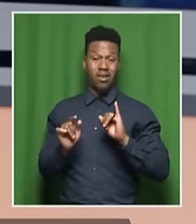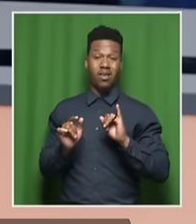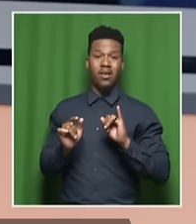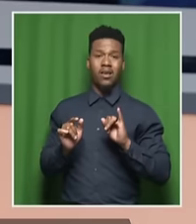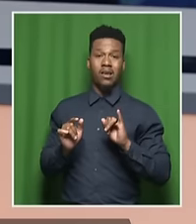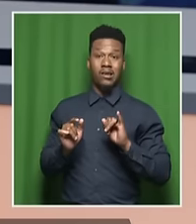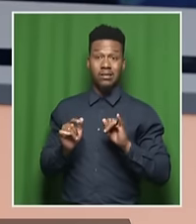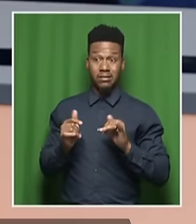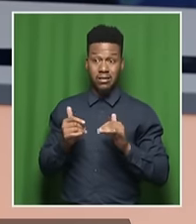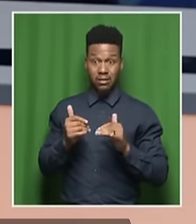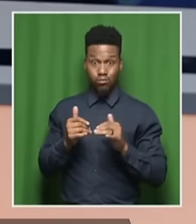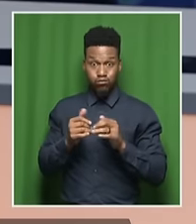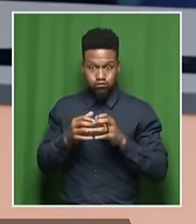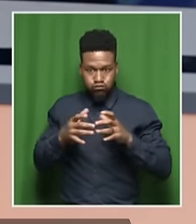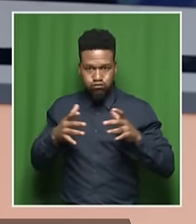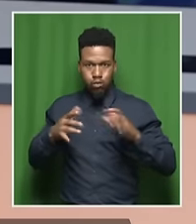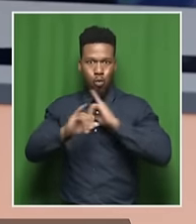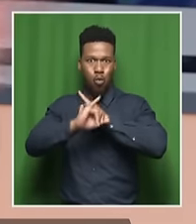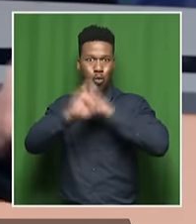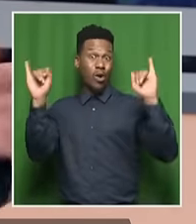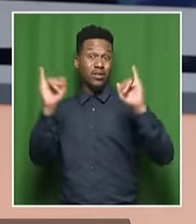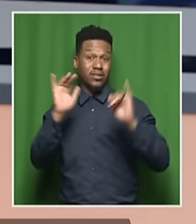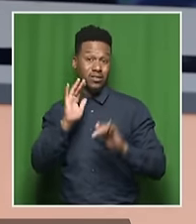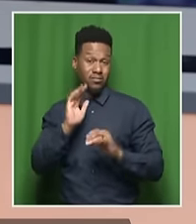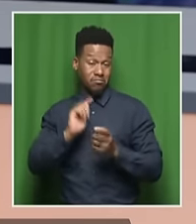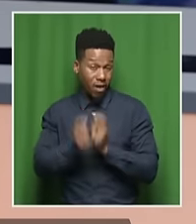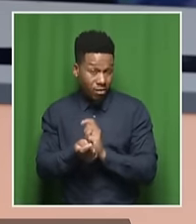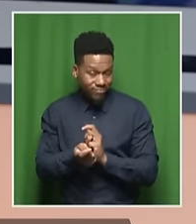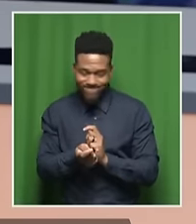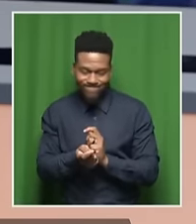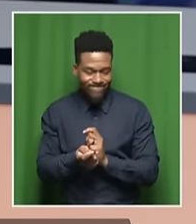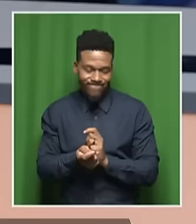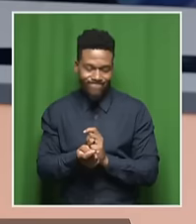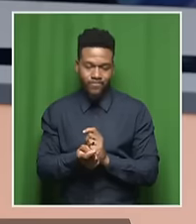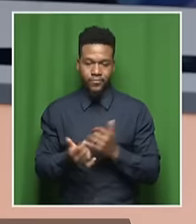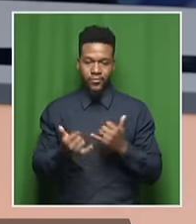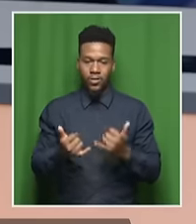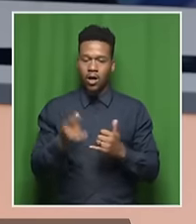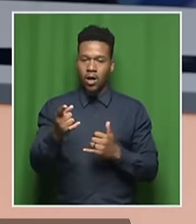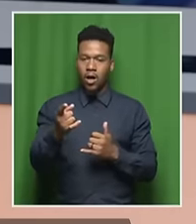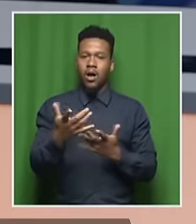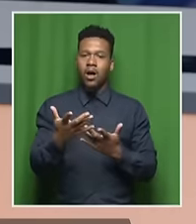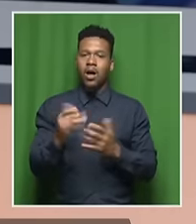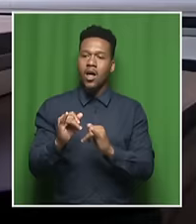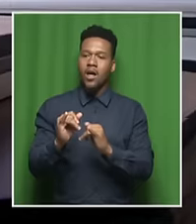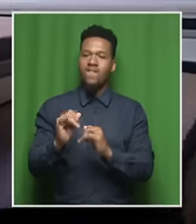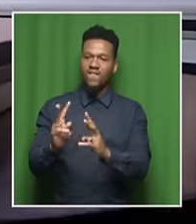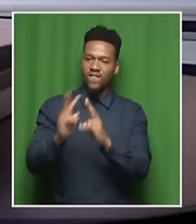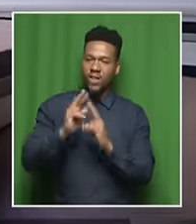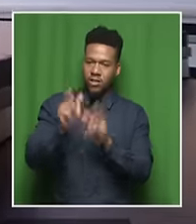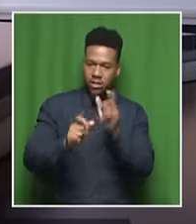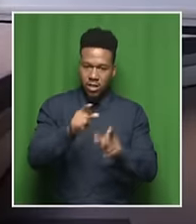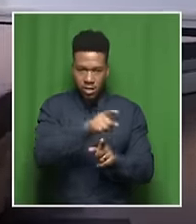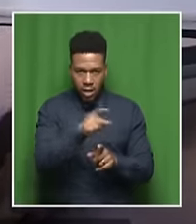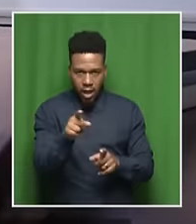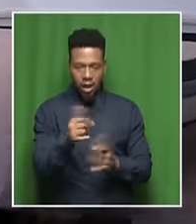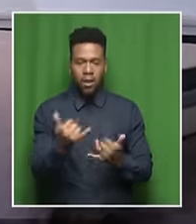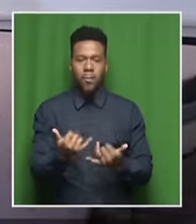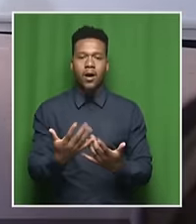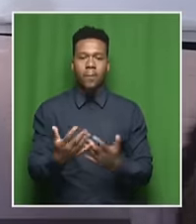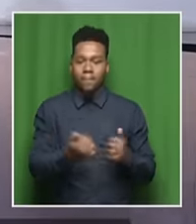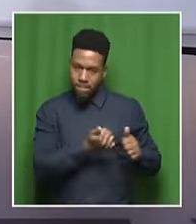that is something we cannot repair. So let's bring our guests that are joining us virtually back into the conversation now.